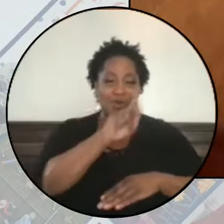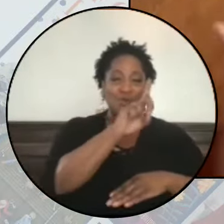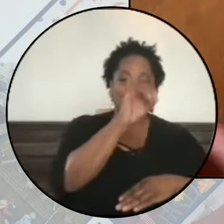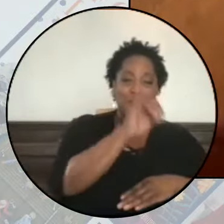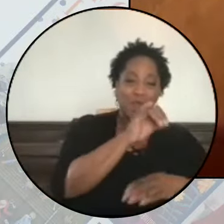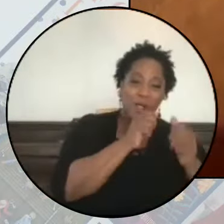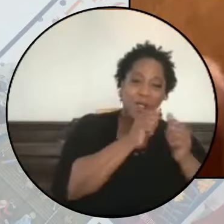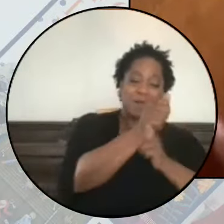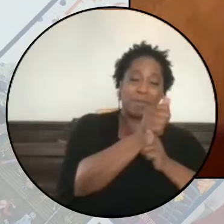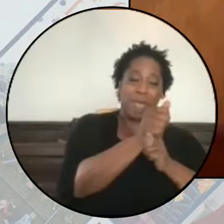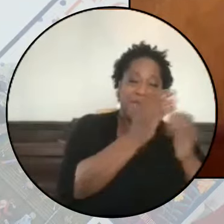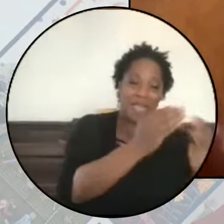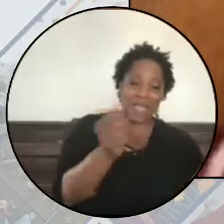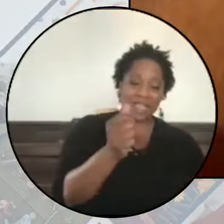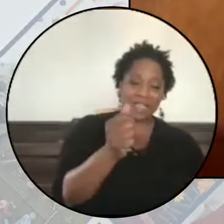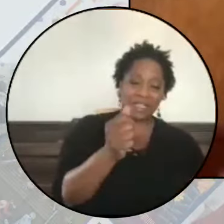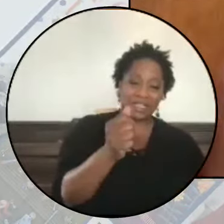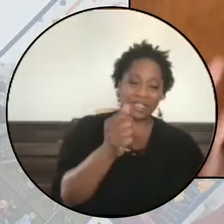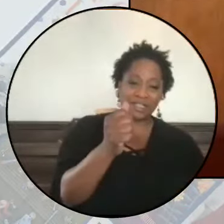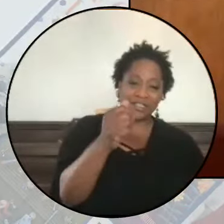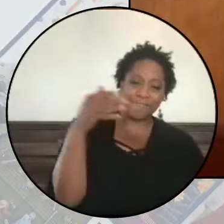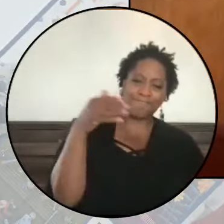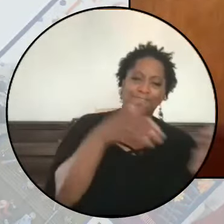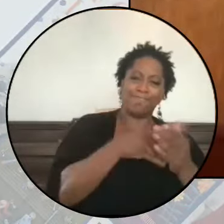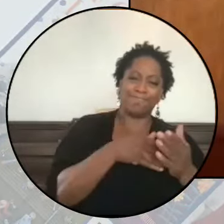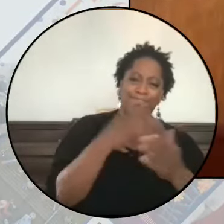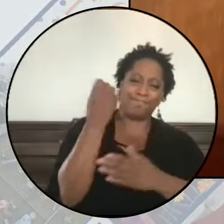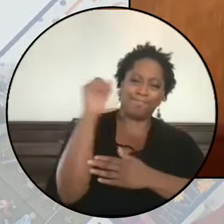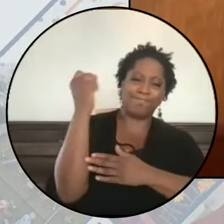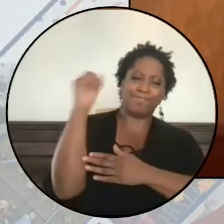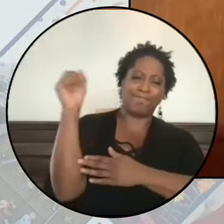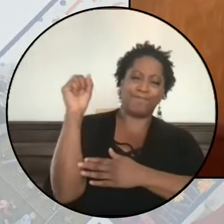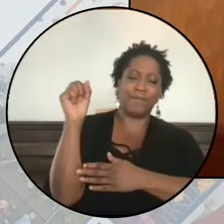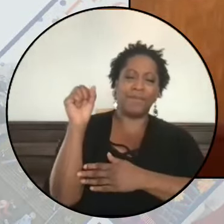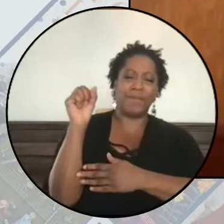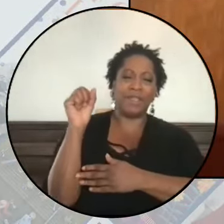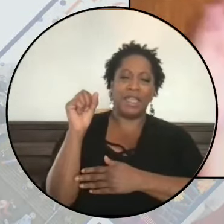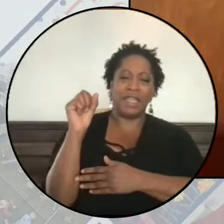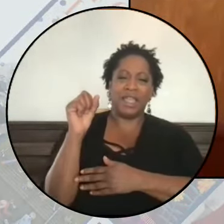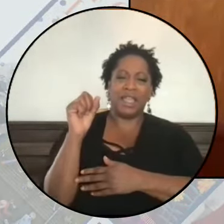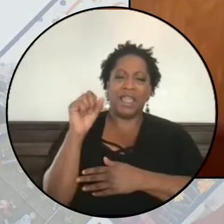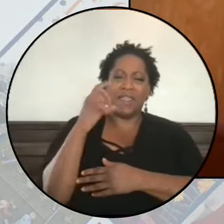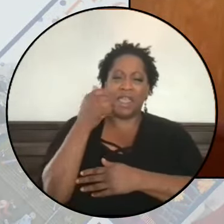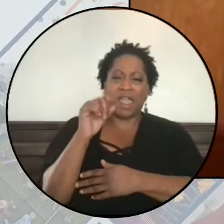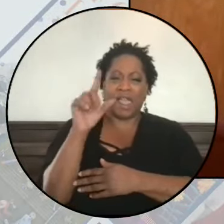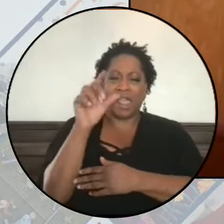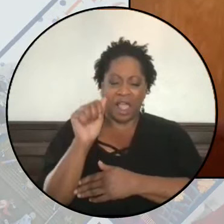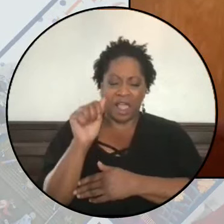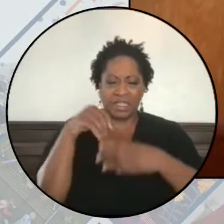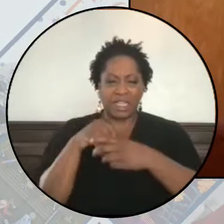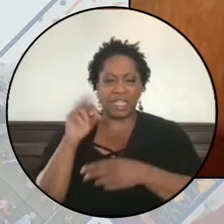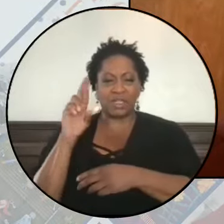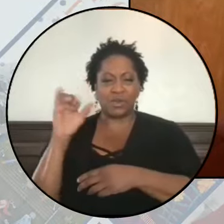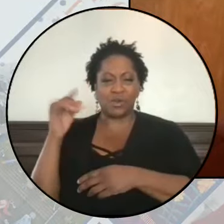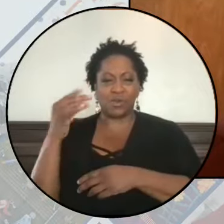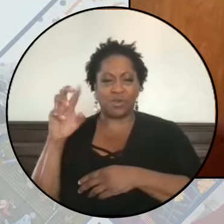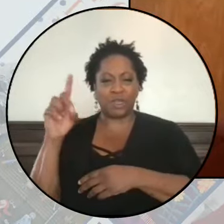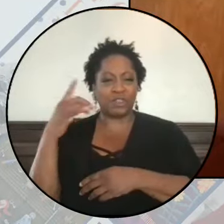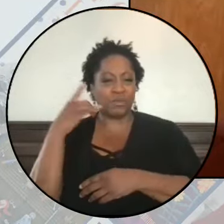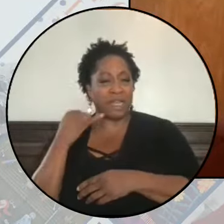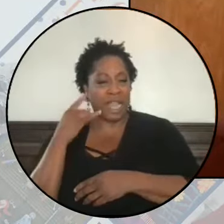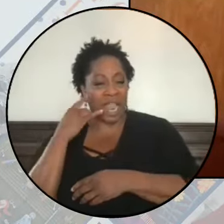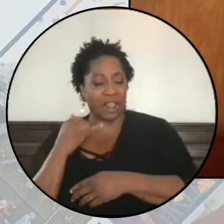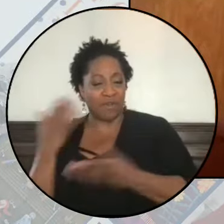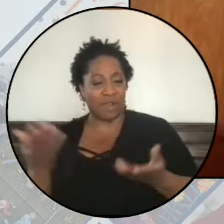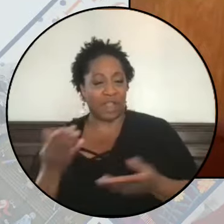resolution condemning the genocide in Gaza is Richmond, California. And while I'm proud of that, that we are home